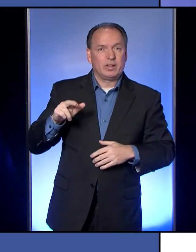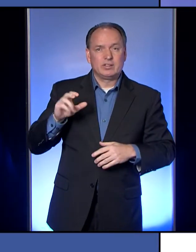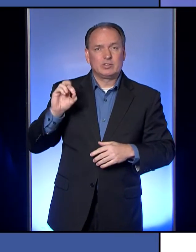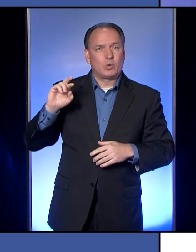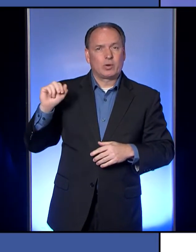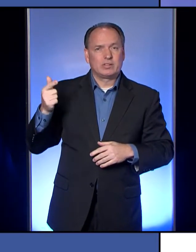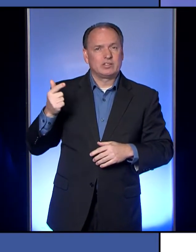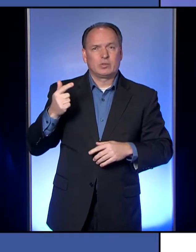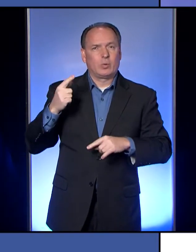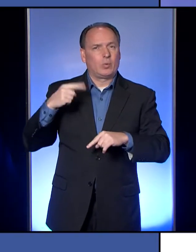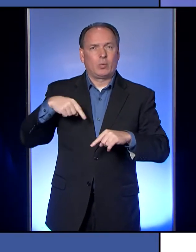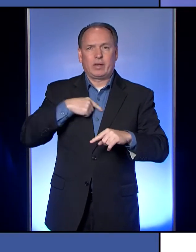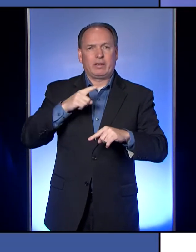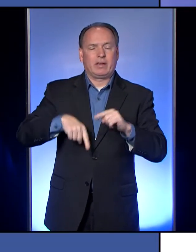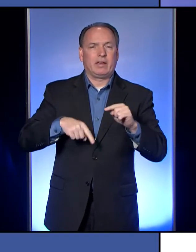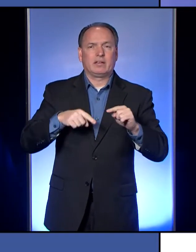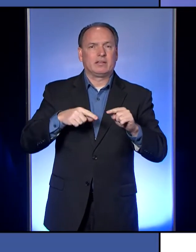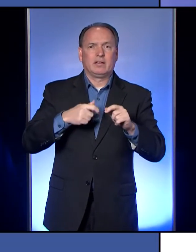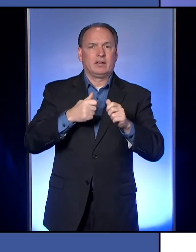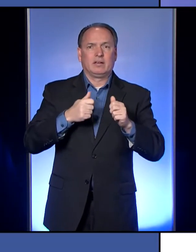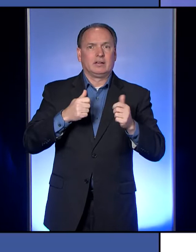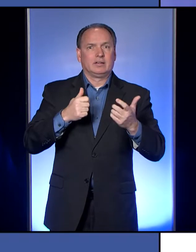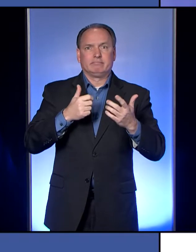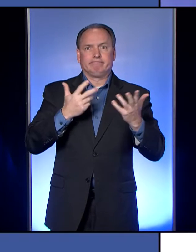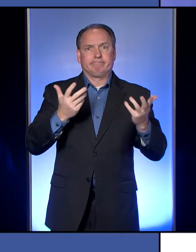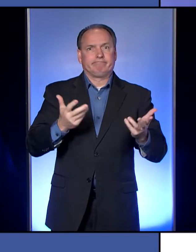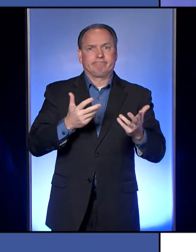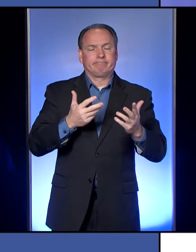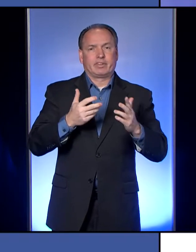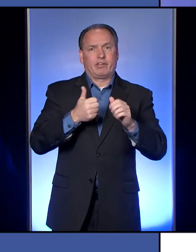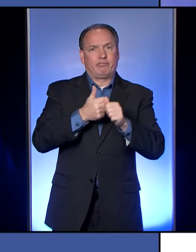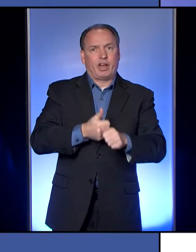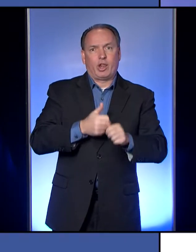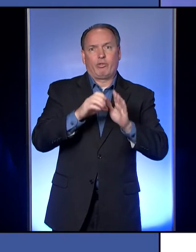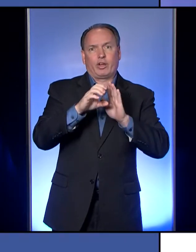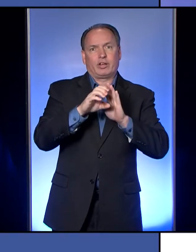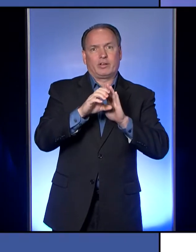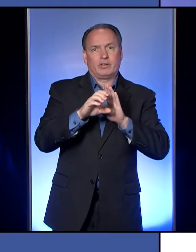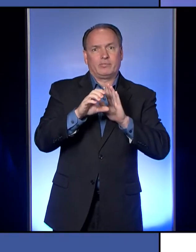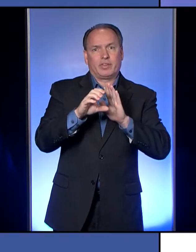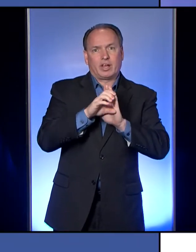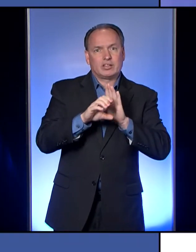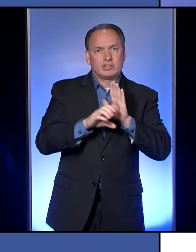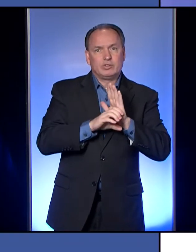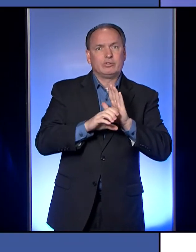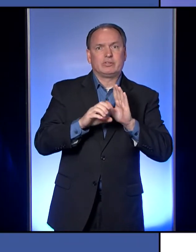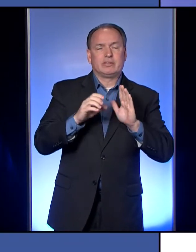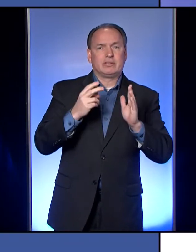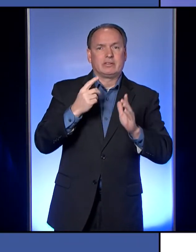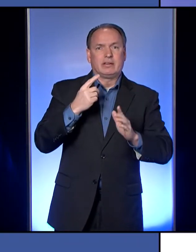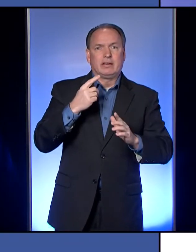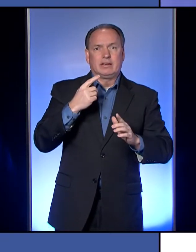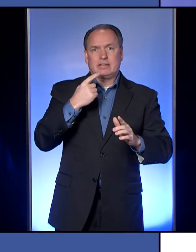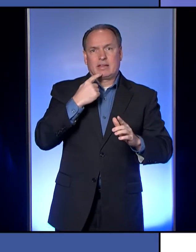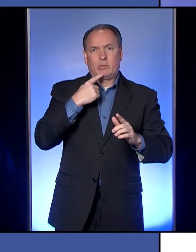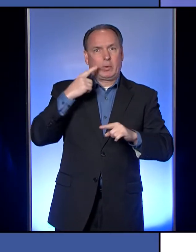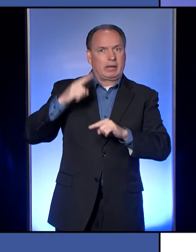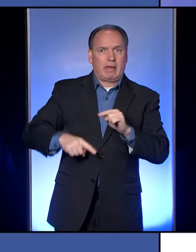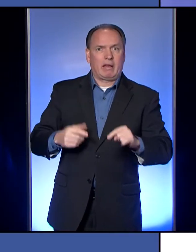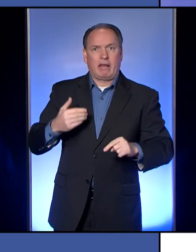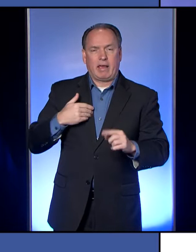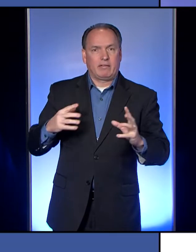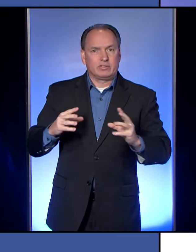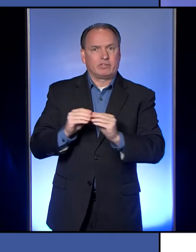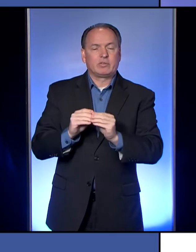um, constitutionally continue to say you absolutely cannot have services. From the beginning, we've